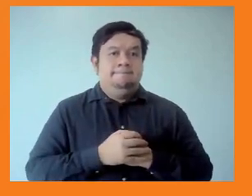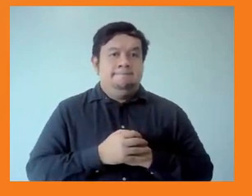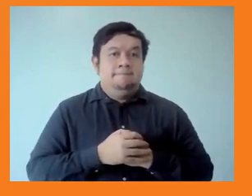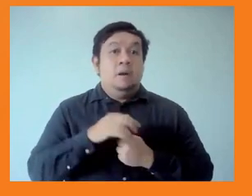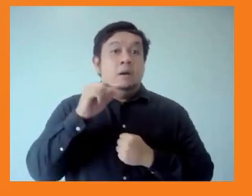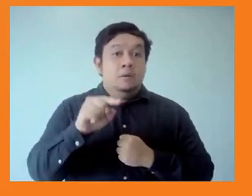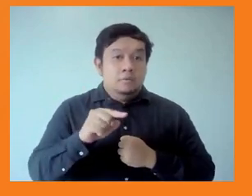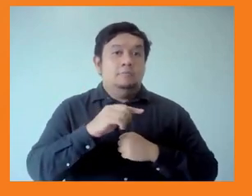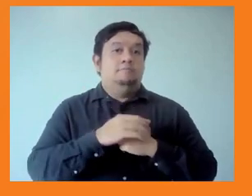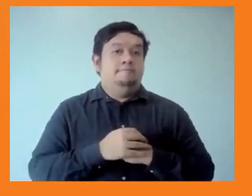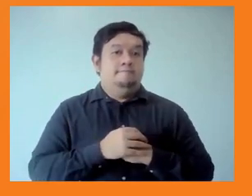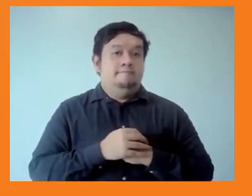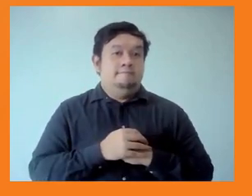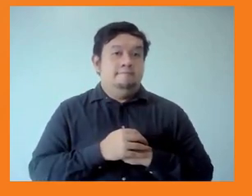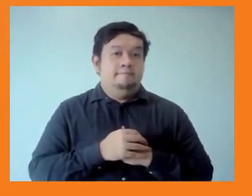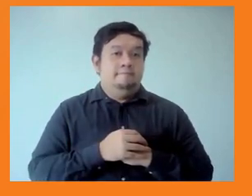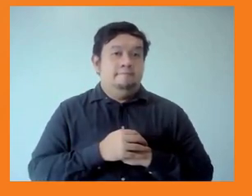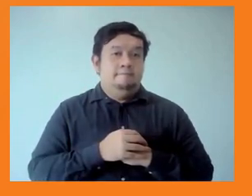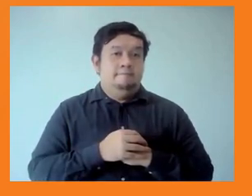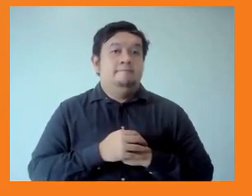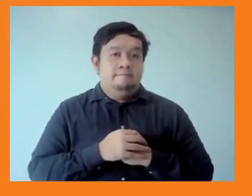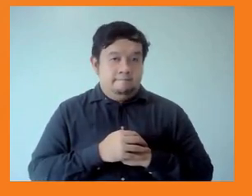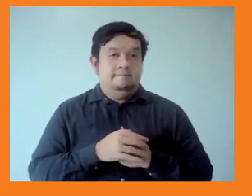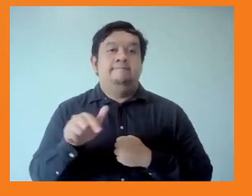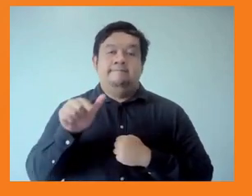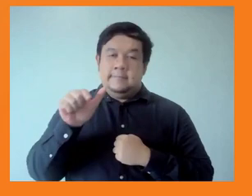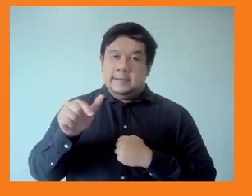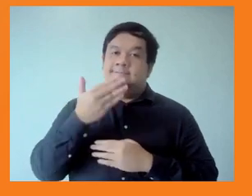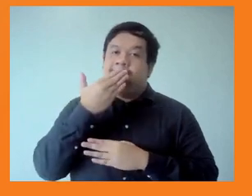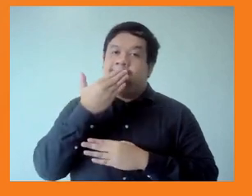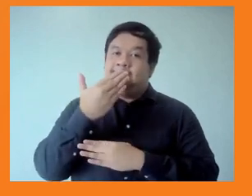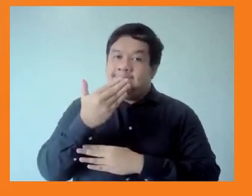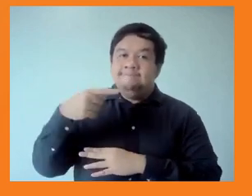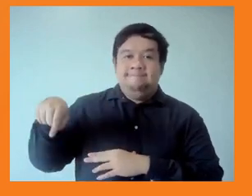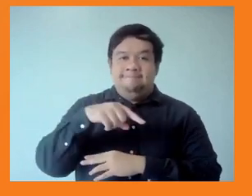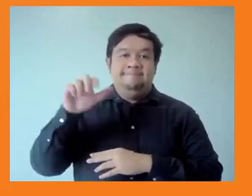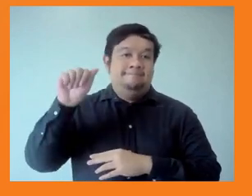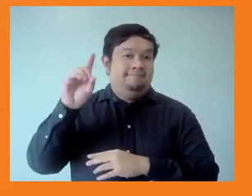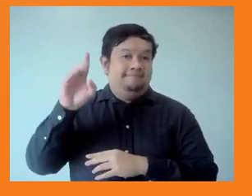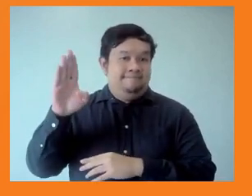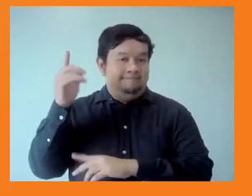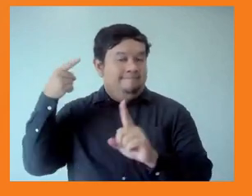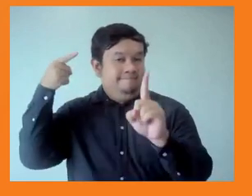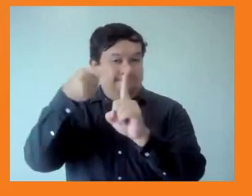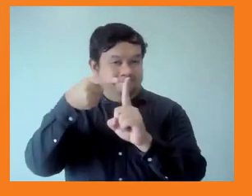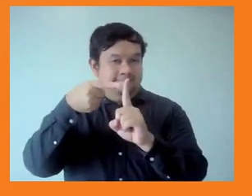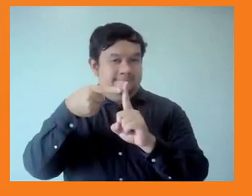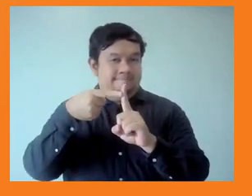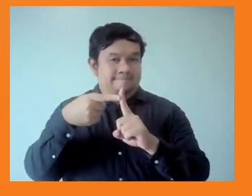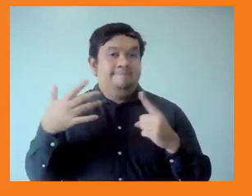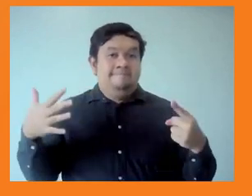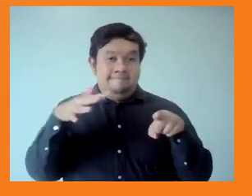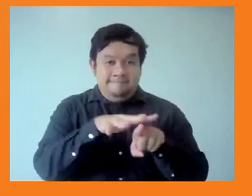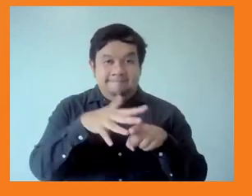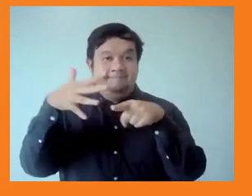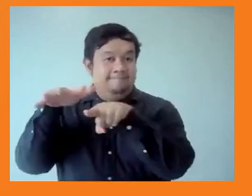ADB under its Strategy 2030 aims to achieve prosperous, inclusive, resilient, and sustainable Asia and the